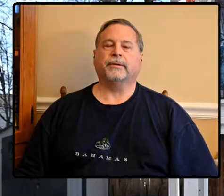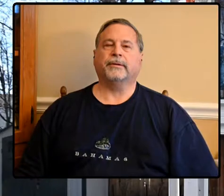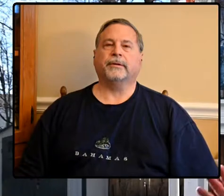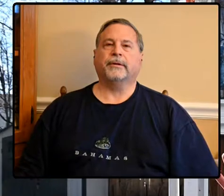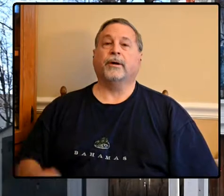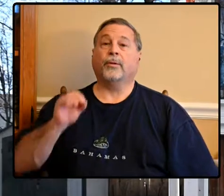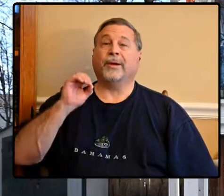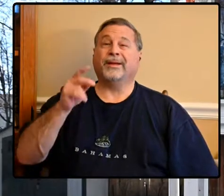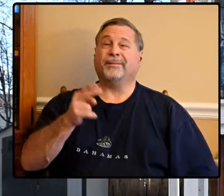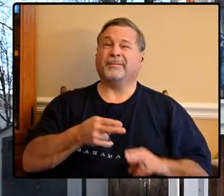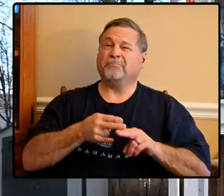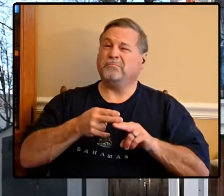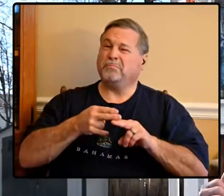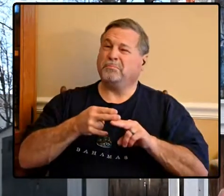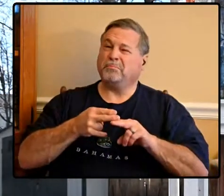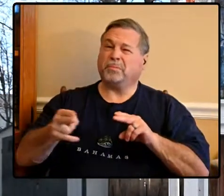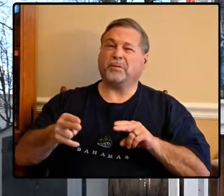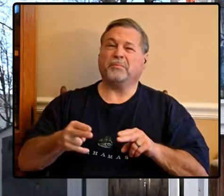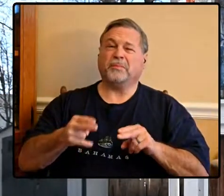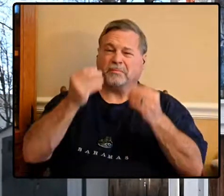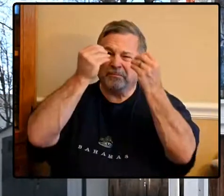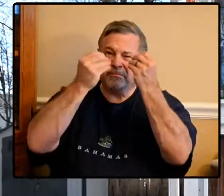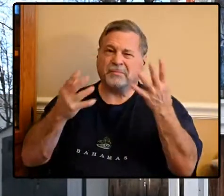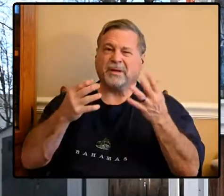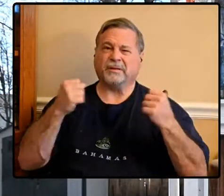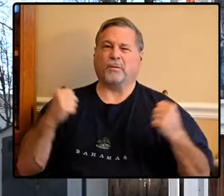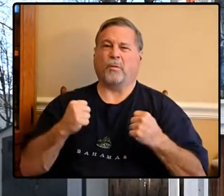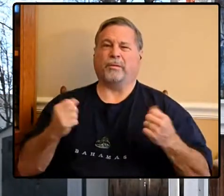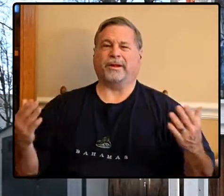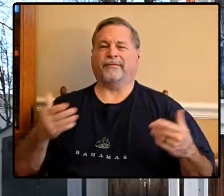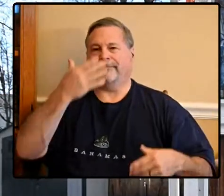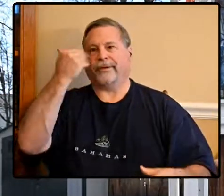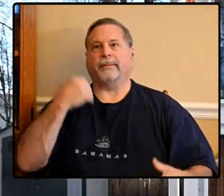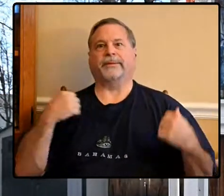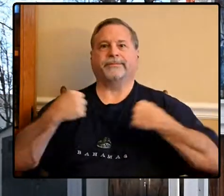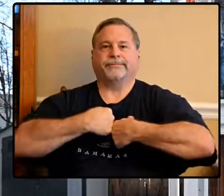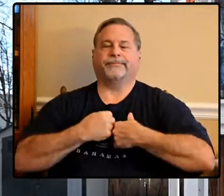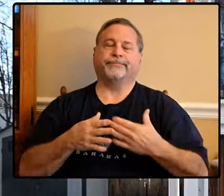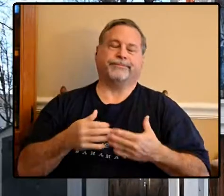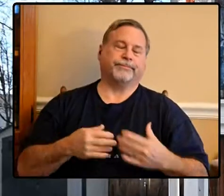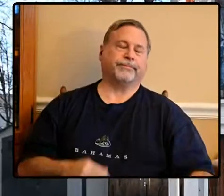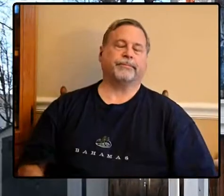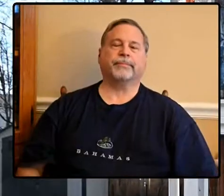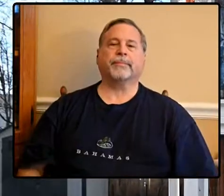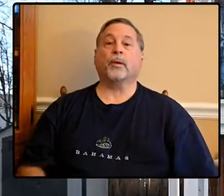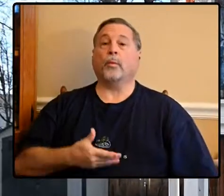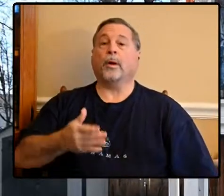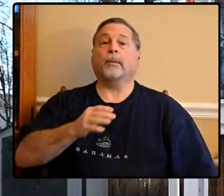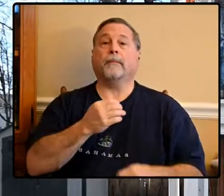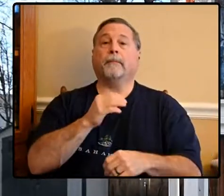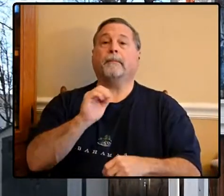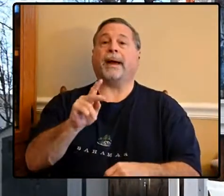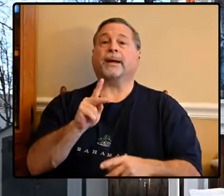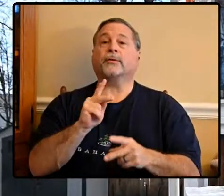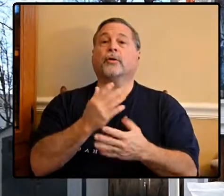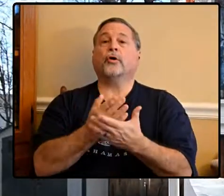okay this is going to be a couple minute updates cold out here forgot my jacket anyway welcome back to cooking with Bill